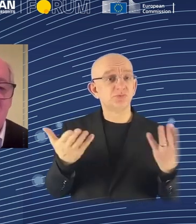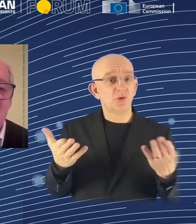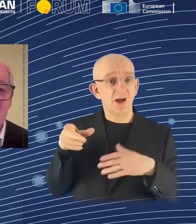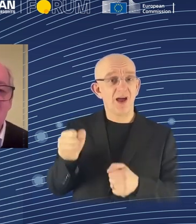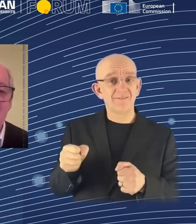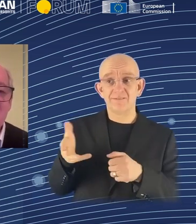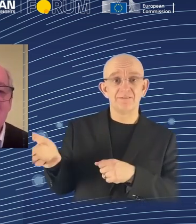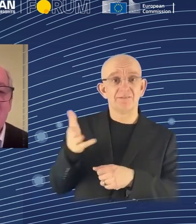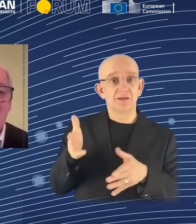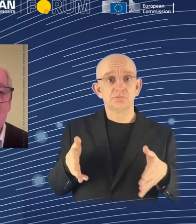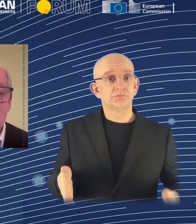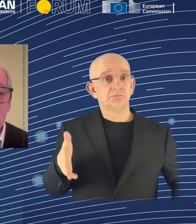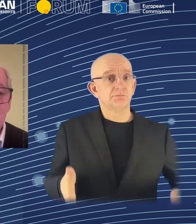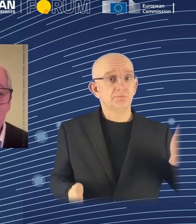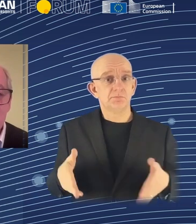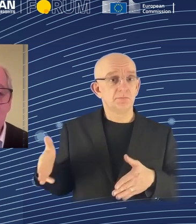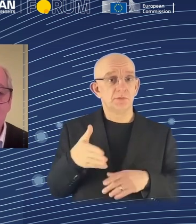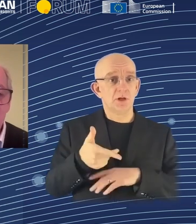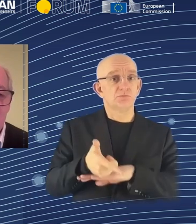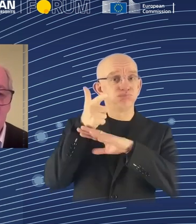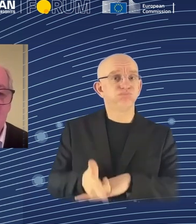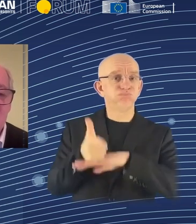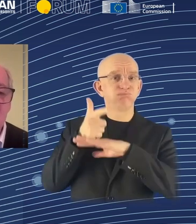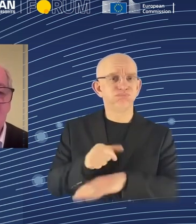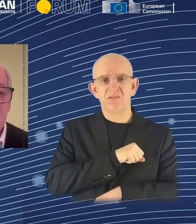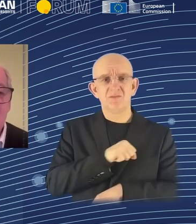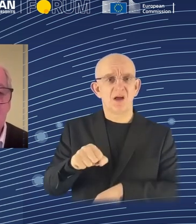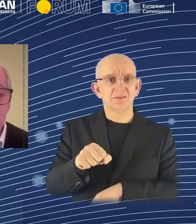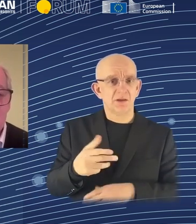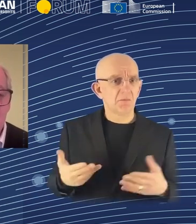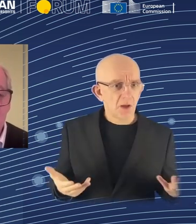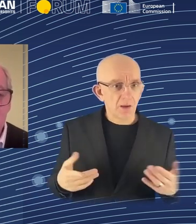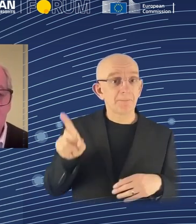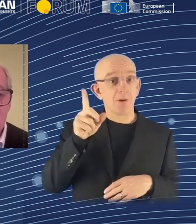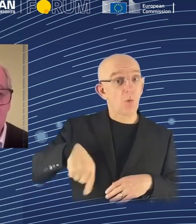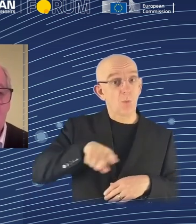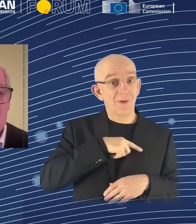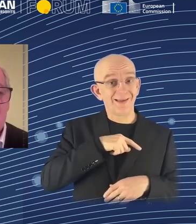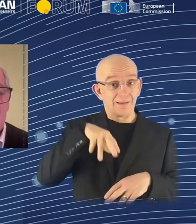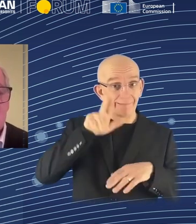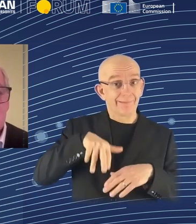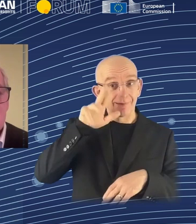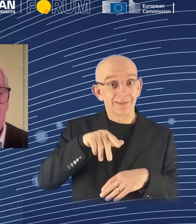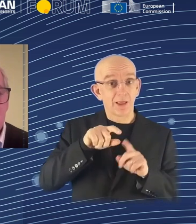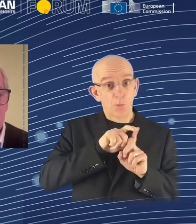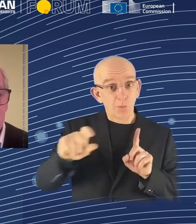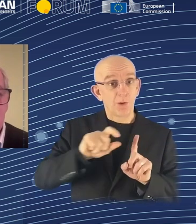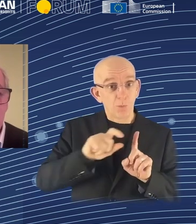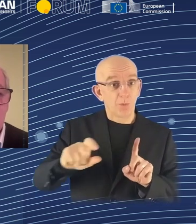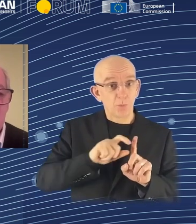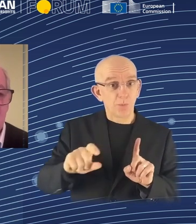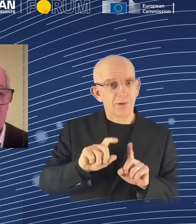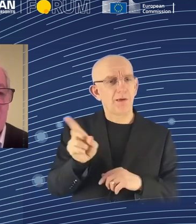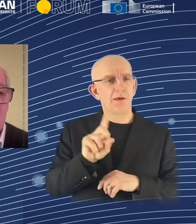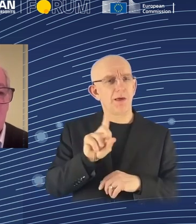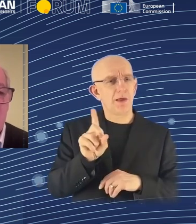paint our houses every week. And the number of humans employed in house painting drops down towards zero. And so this inverted U